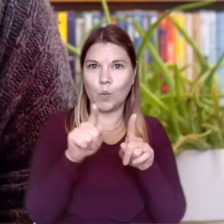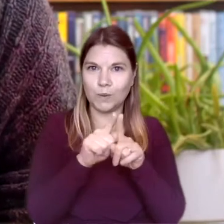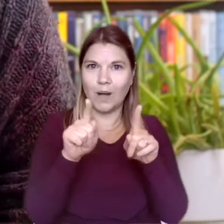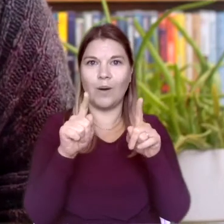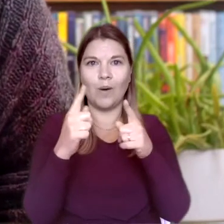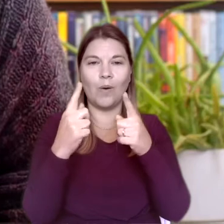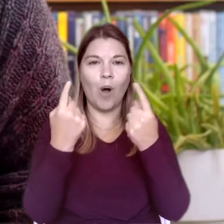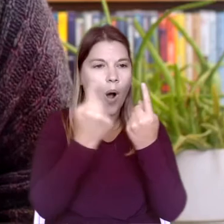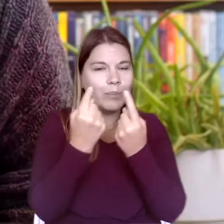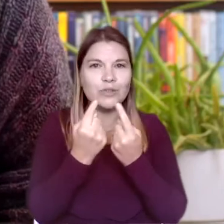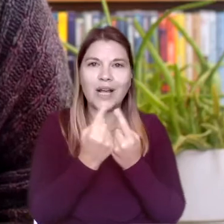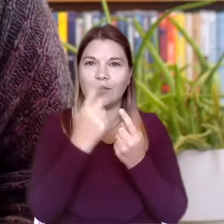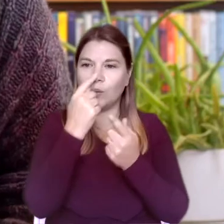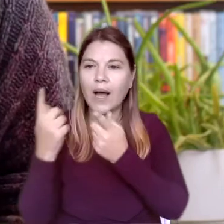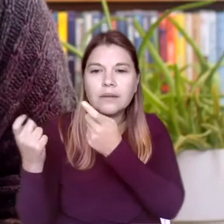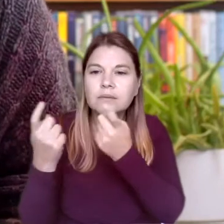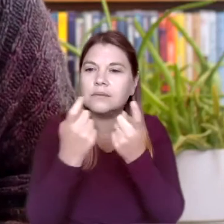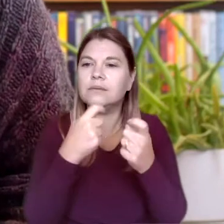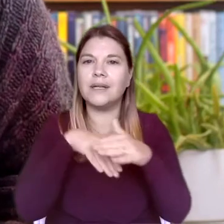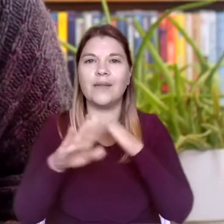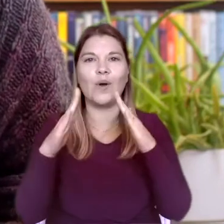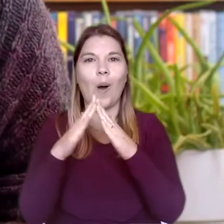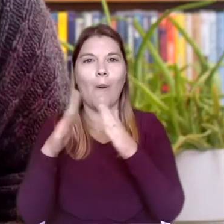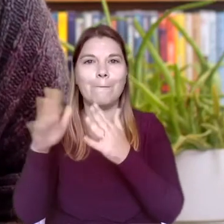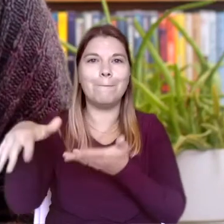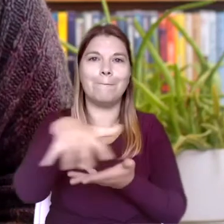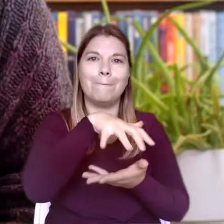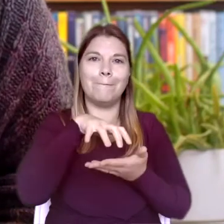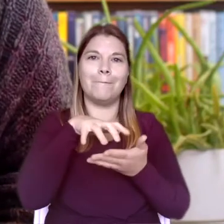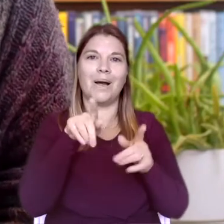vibrations and feelings that we might not have found by ourselves.